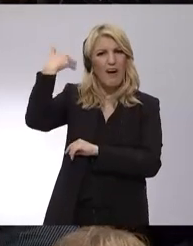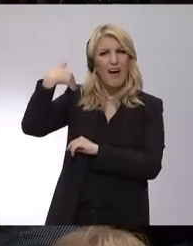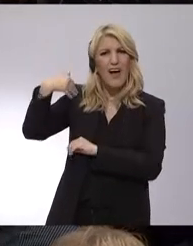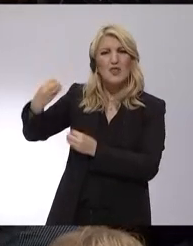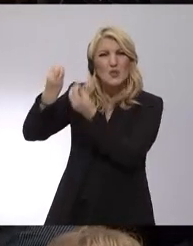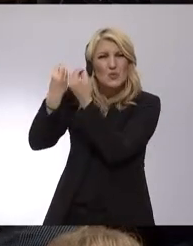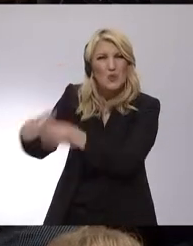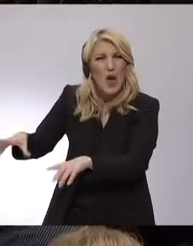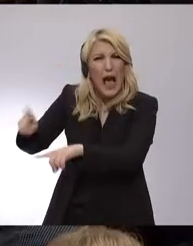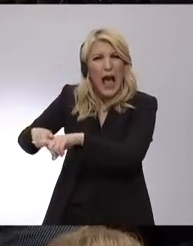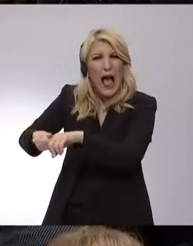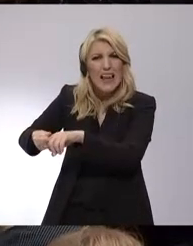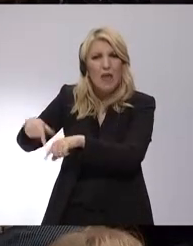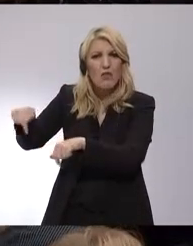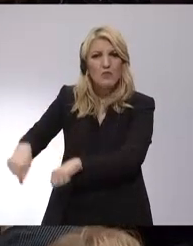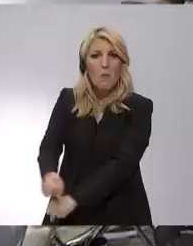this success story.